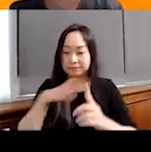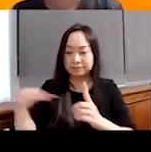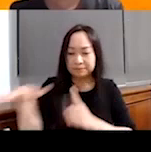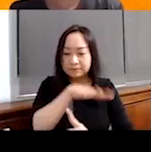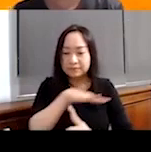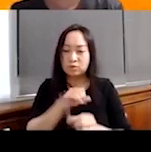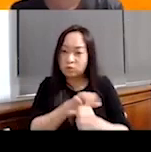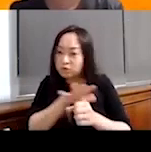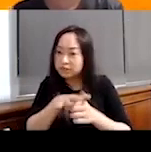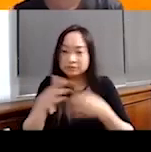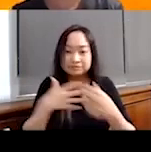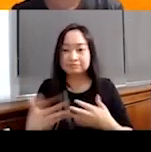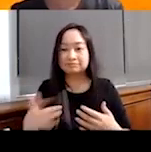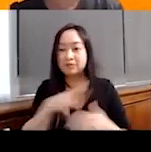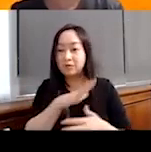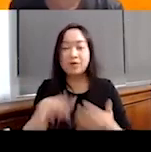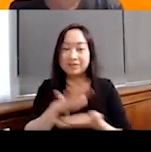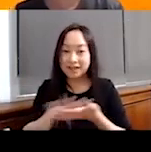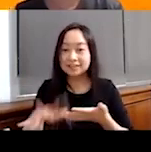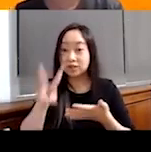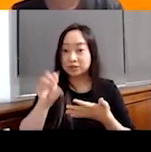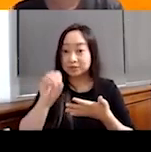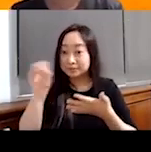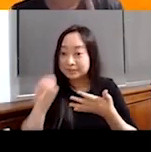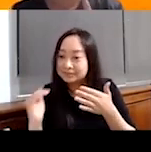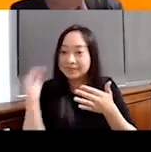COVID, um, these are really nice 20 points. Okay.